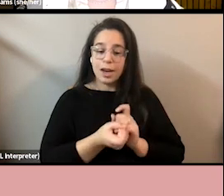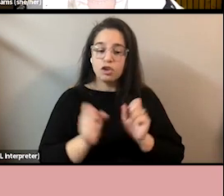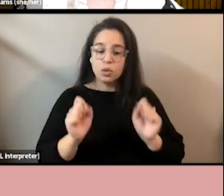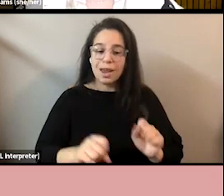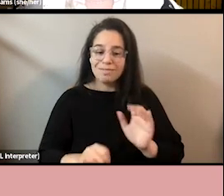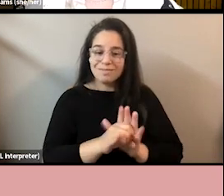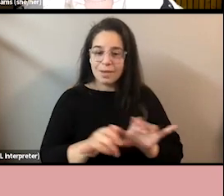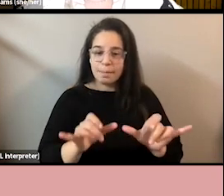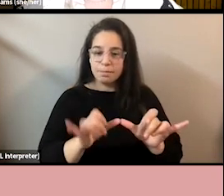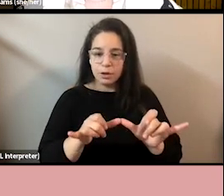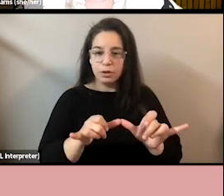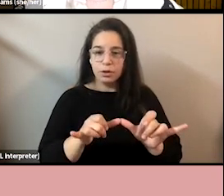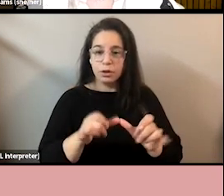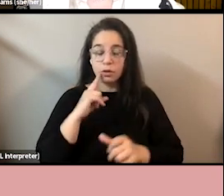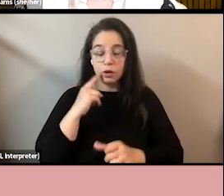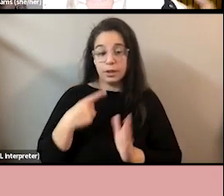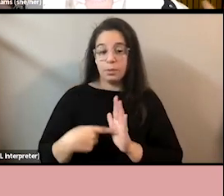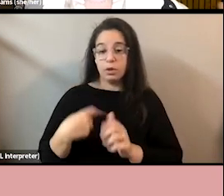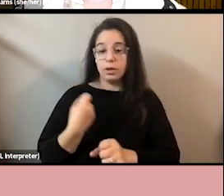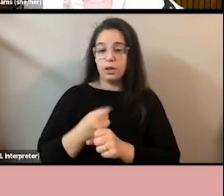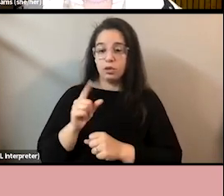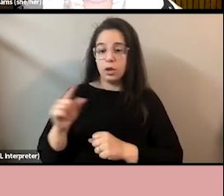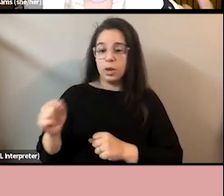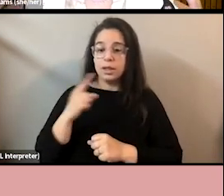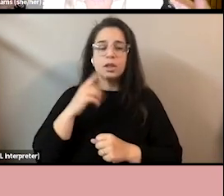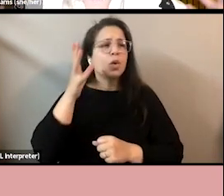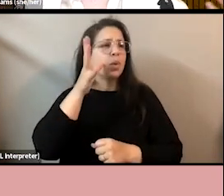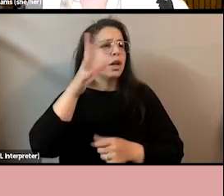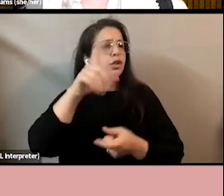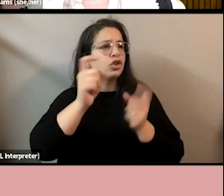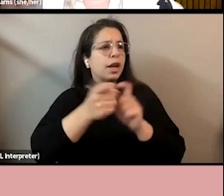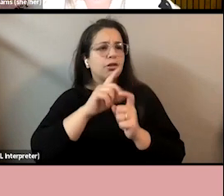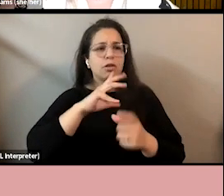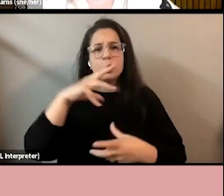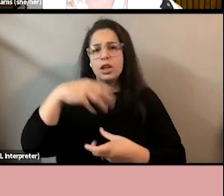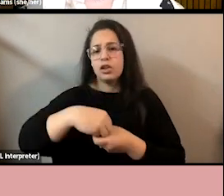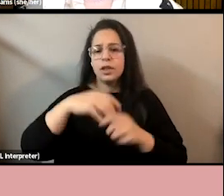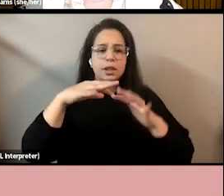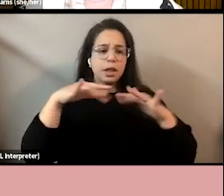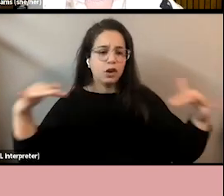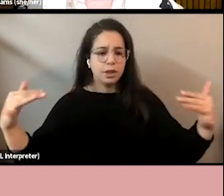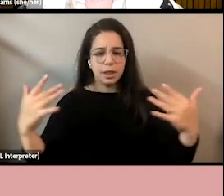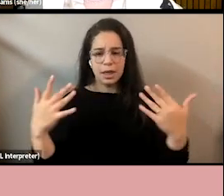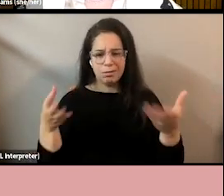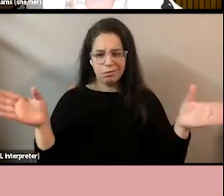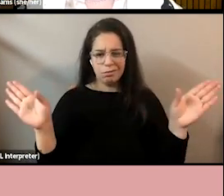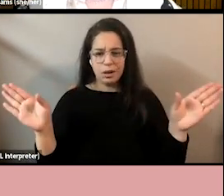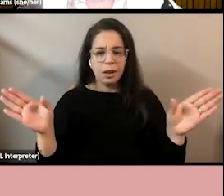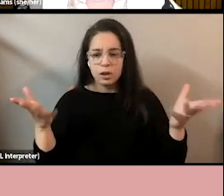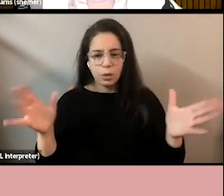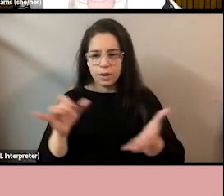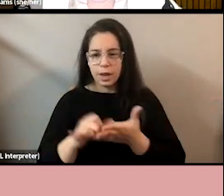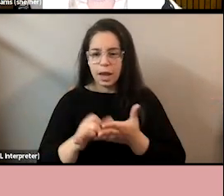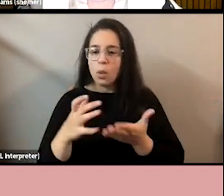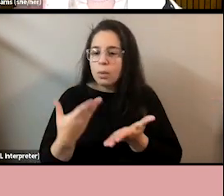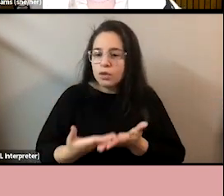In 2020, we saw lots of businesses make very vague statements about inclusion and diversity and race. I don't want that. I